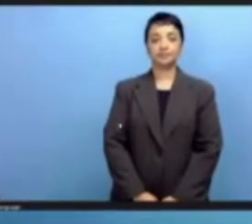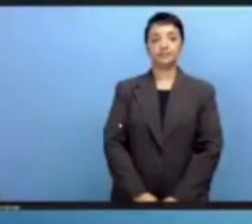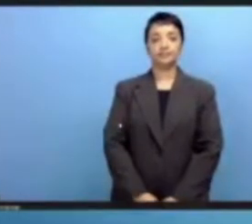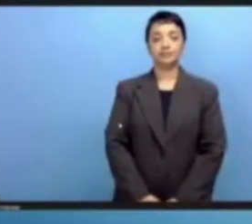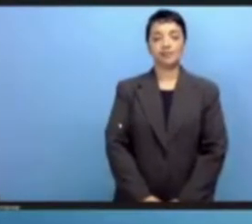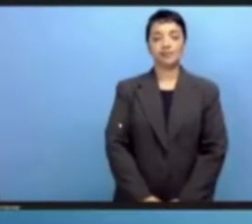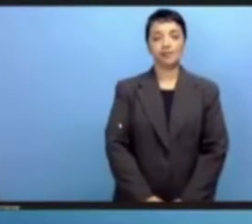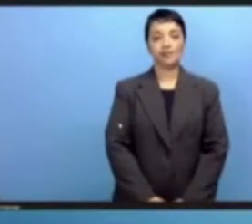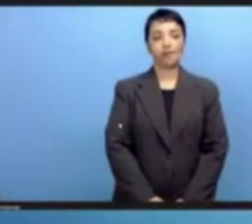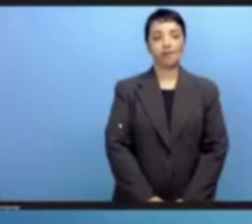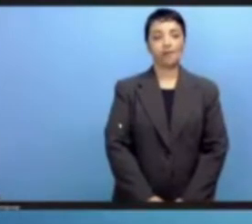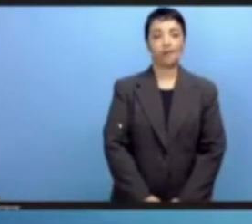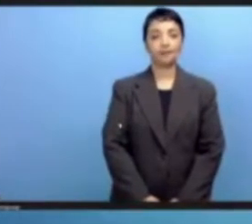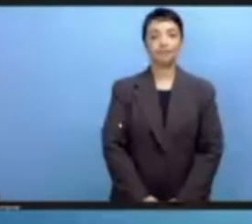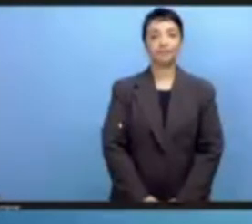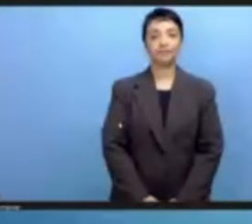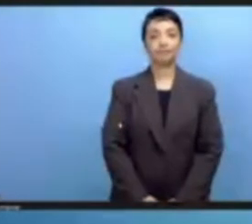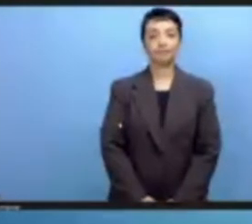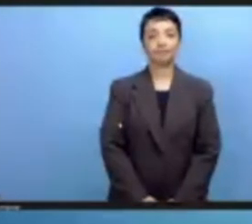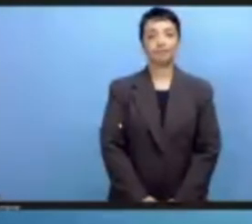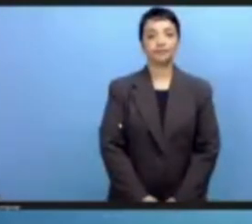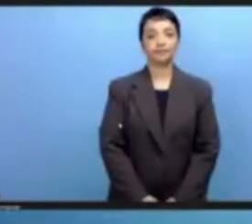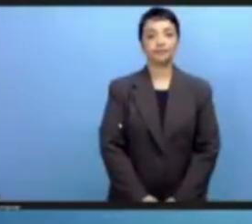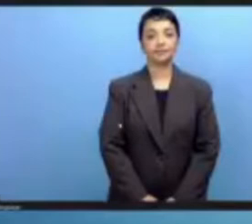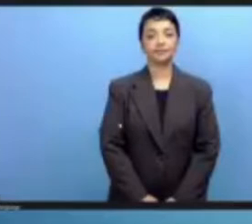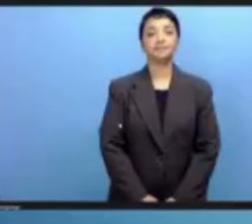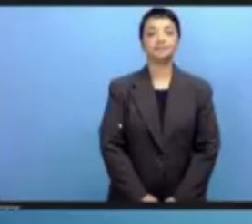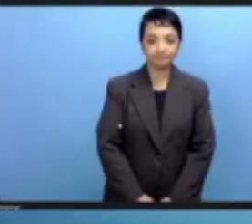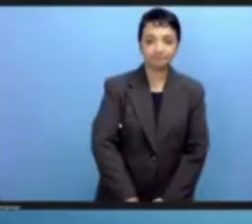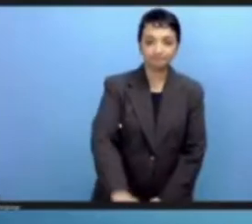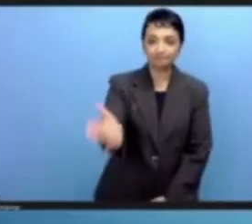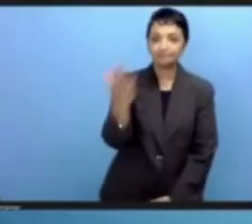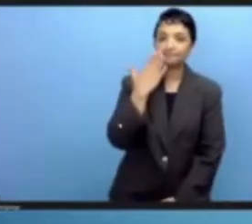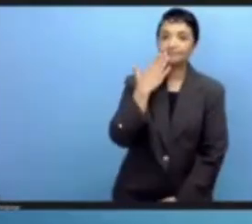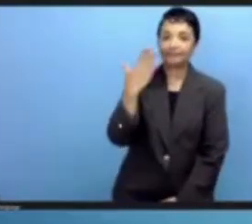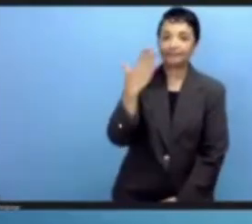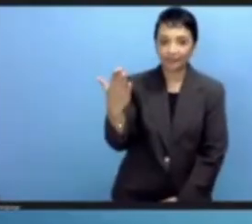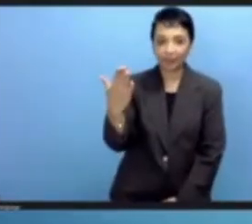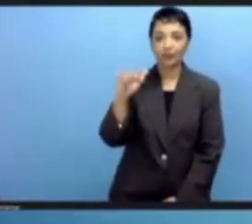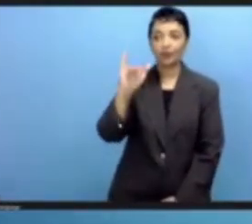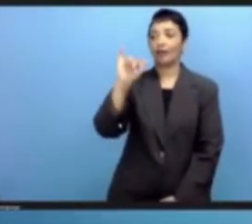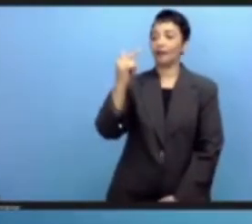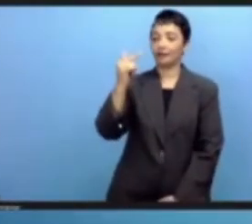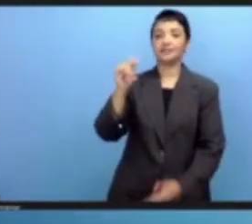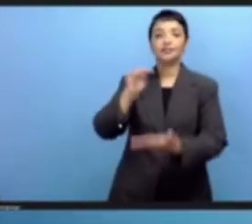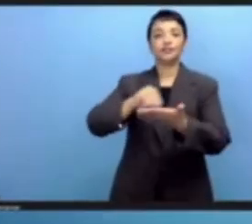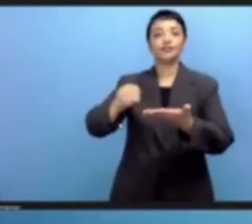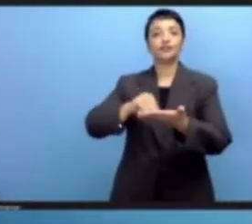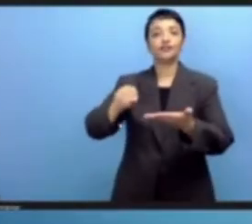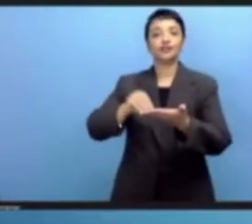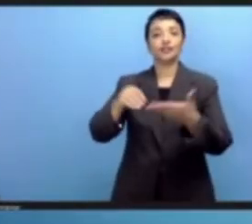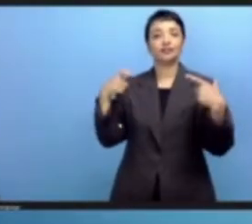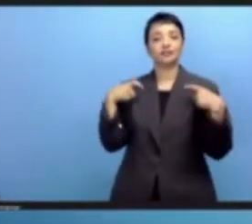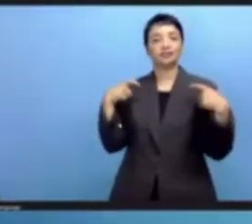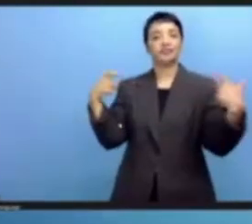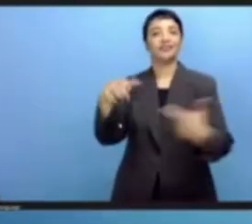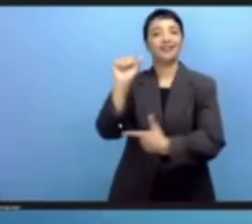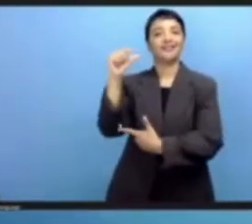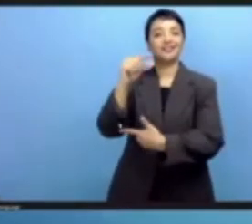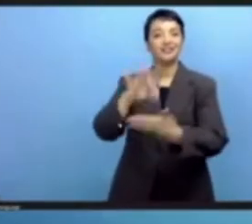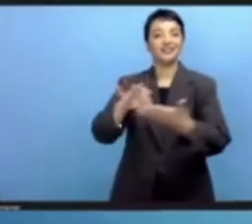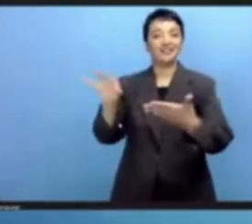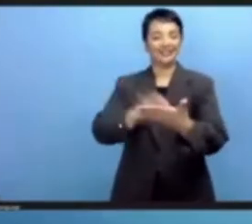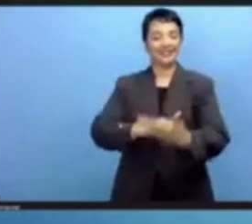Thank you very much, ITU Secretary General-Elect. Now I would like, I won't move the mic because then everybody will be moving it down.